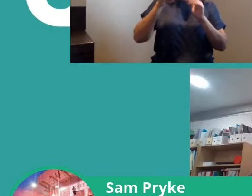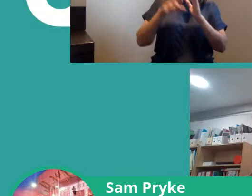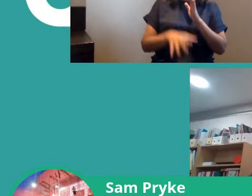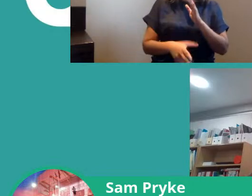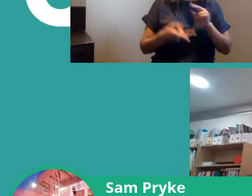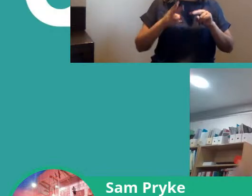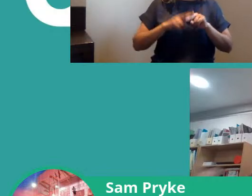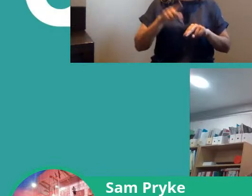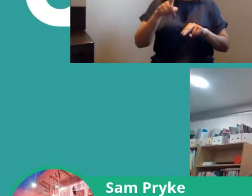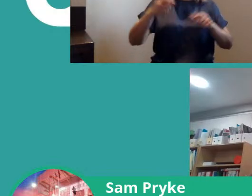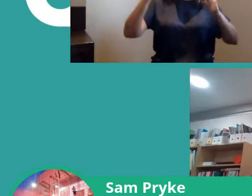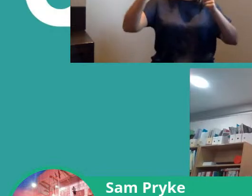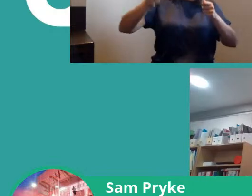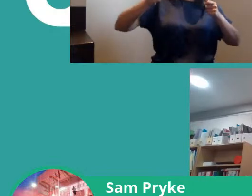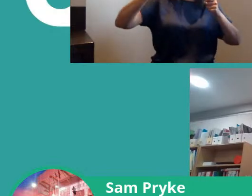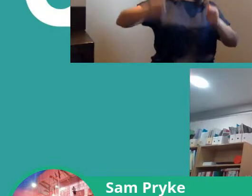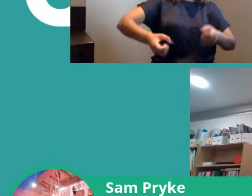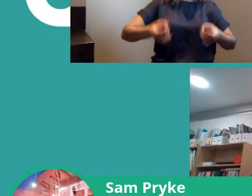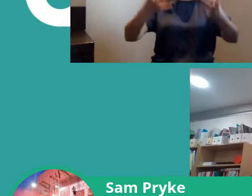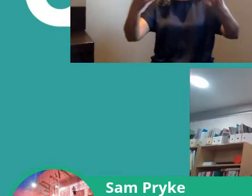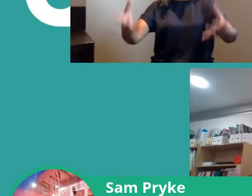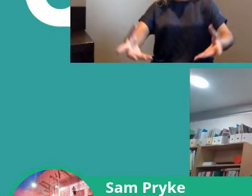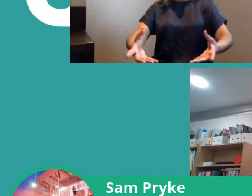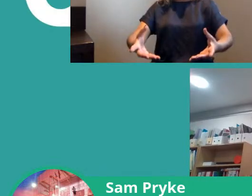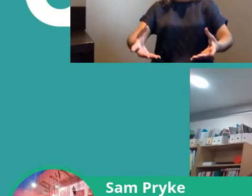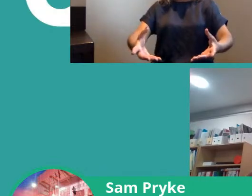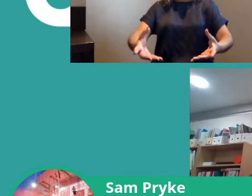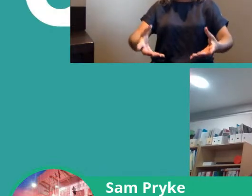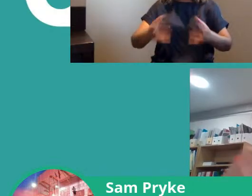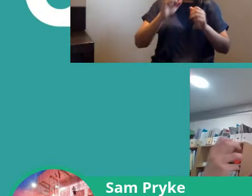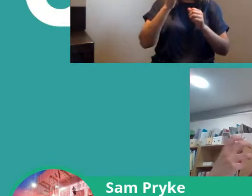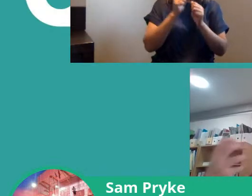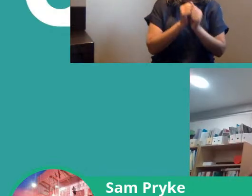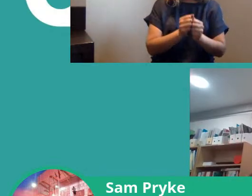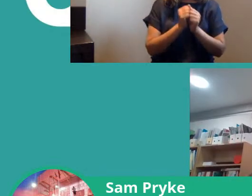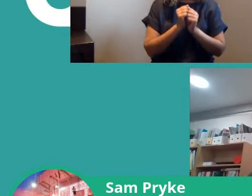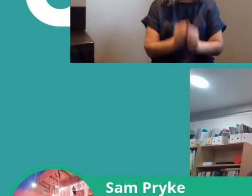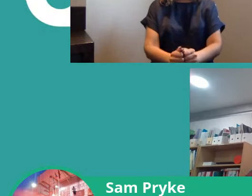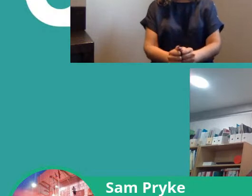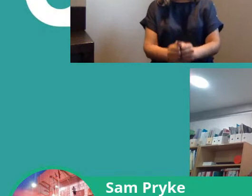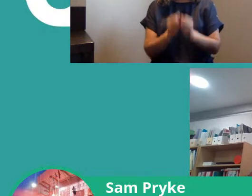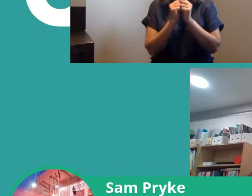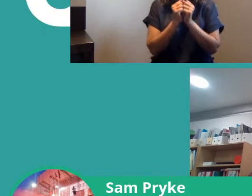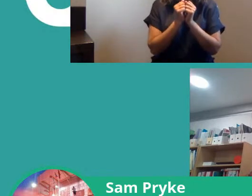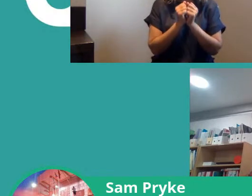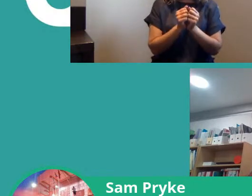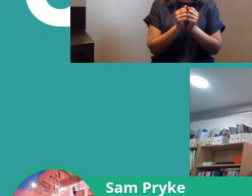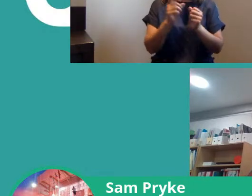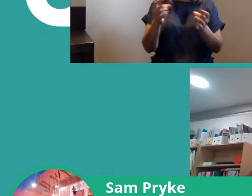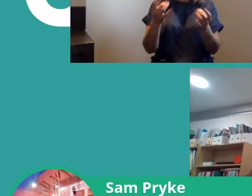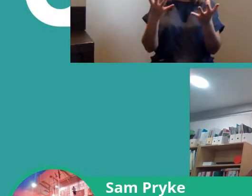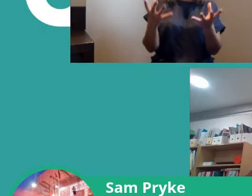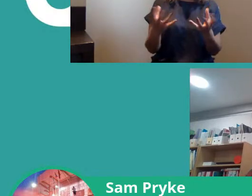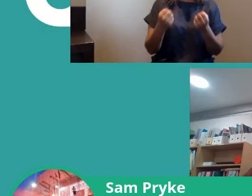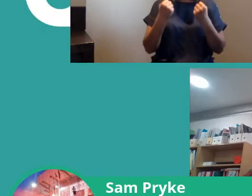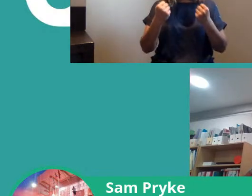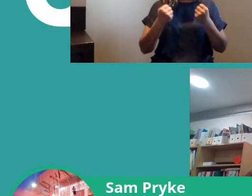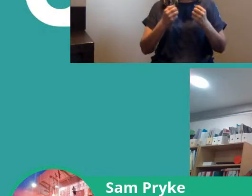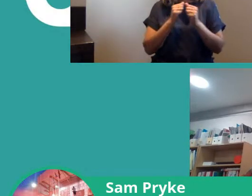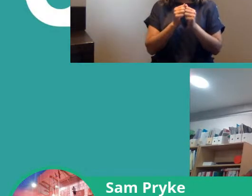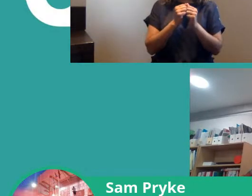you're doing trade unionism you should be getting more out of it then you are putting in it should be something that's inspiring and and is energizing